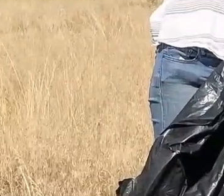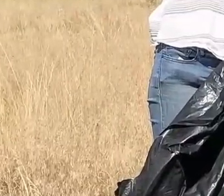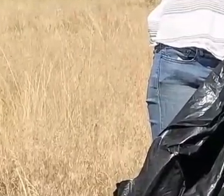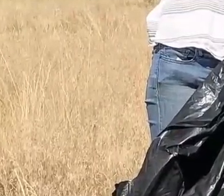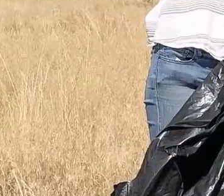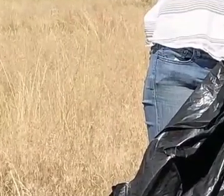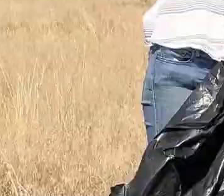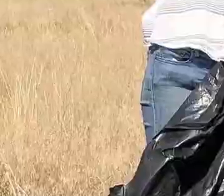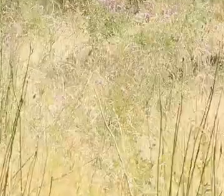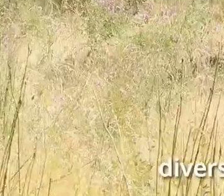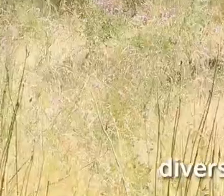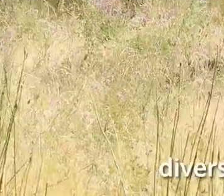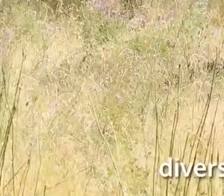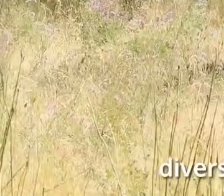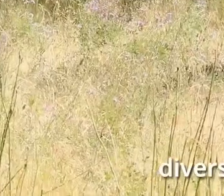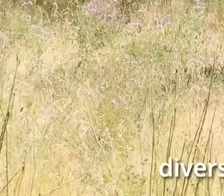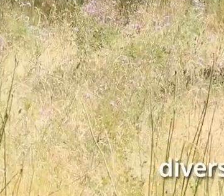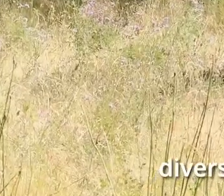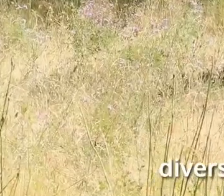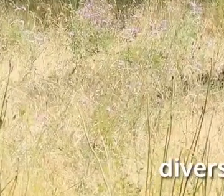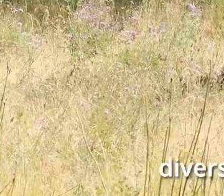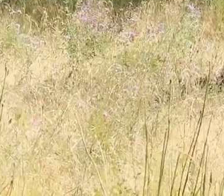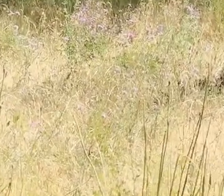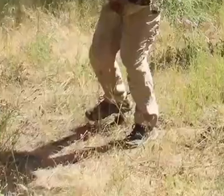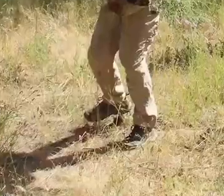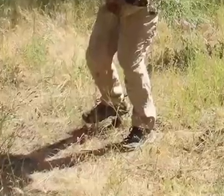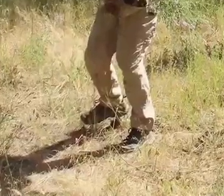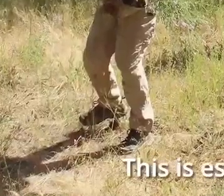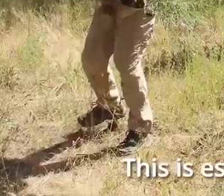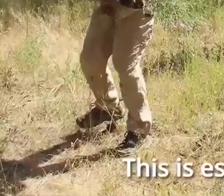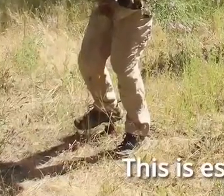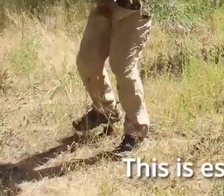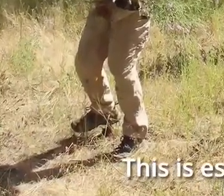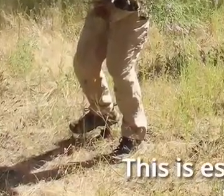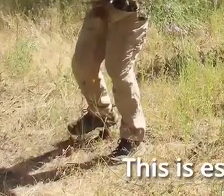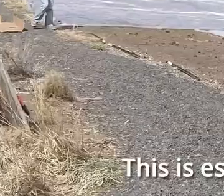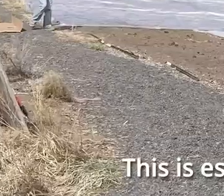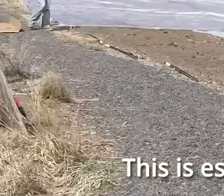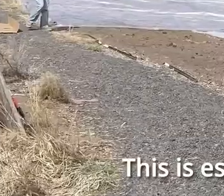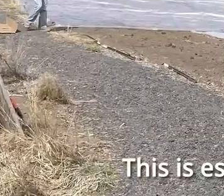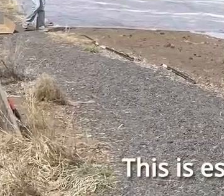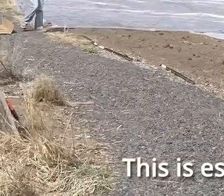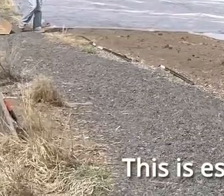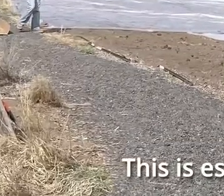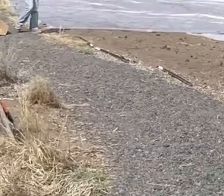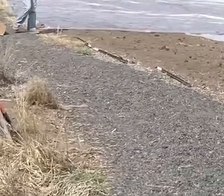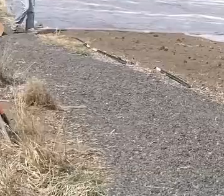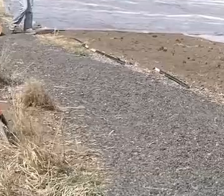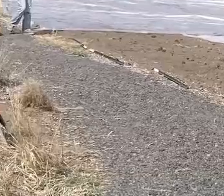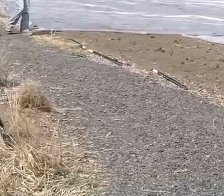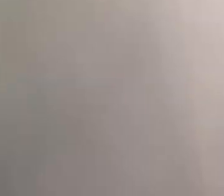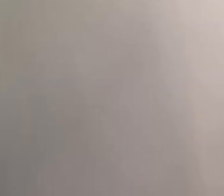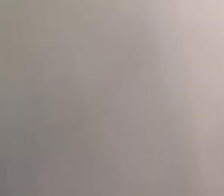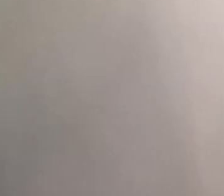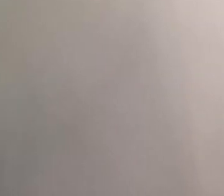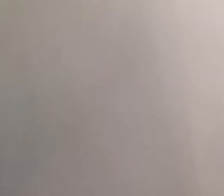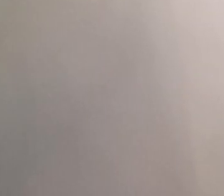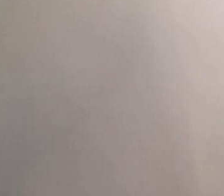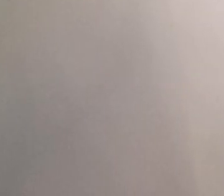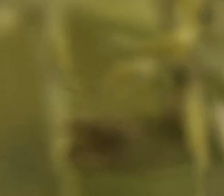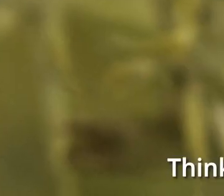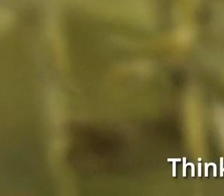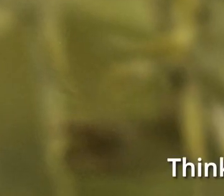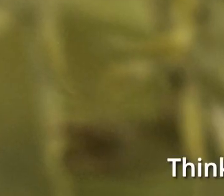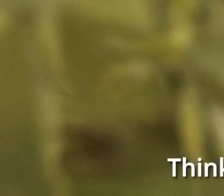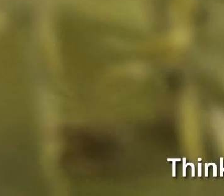and bring back robust, diverse native plant communities. This is especially important work for our struggling pollinators.